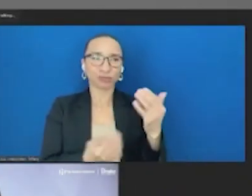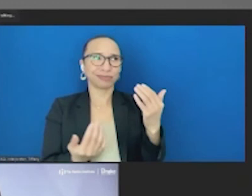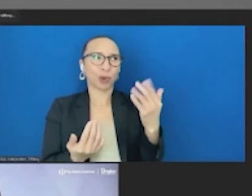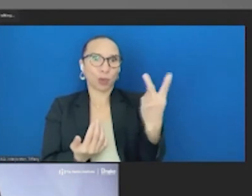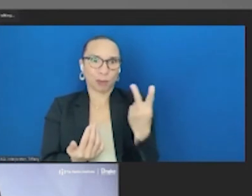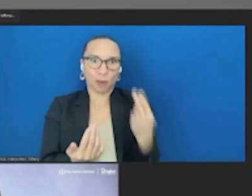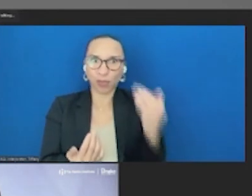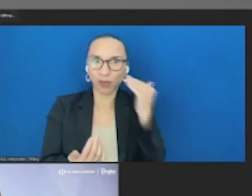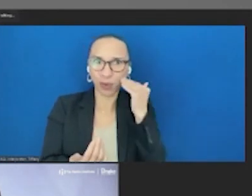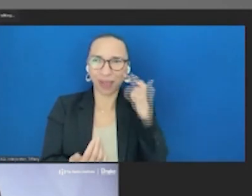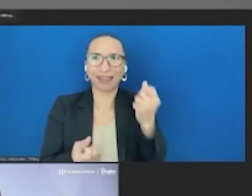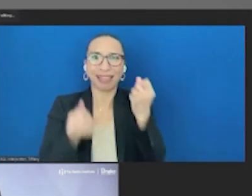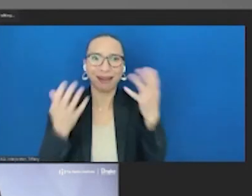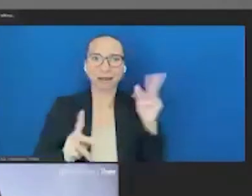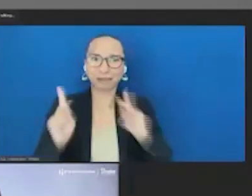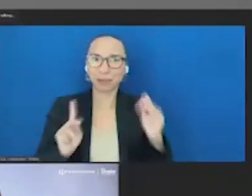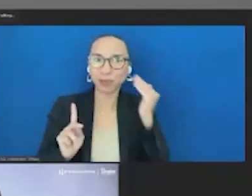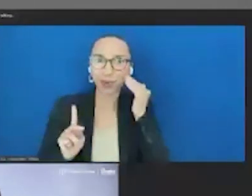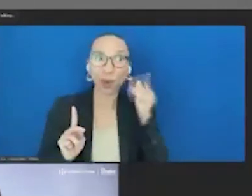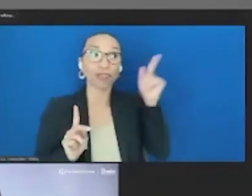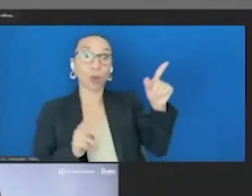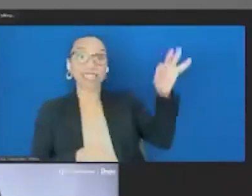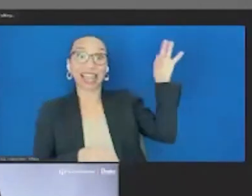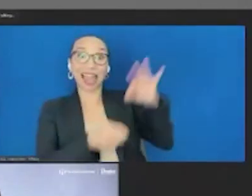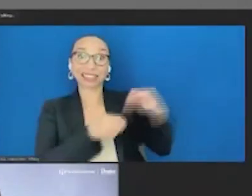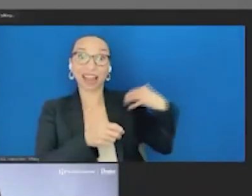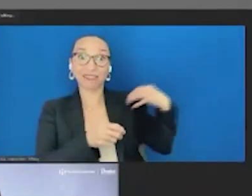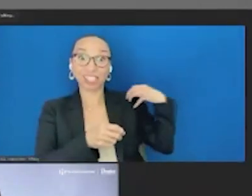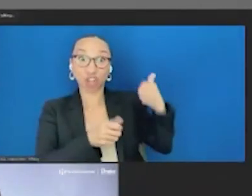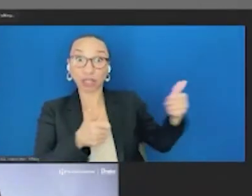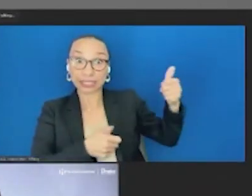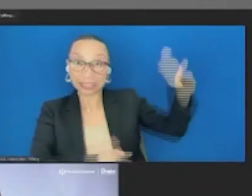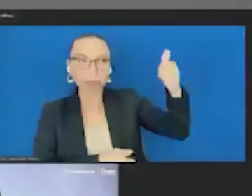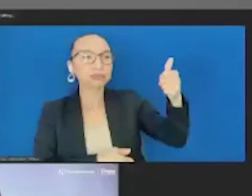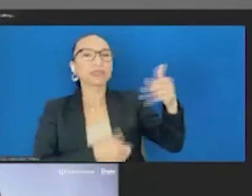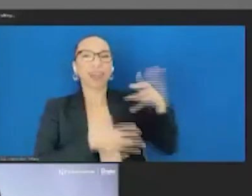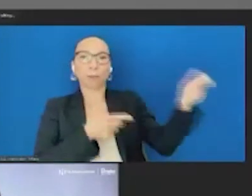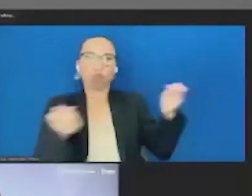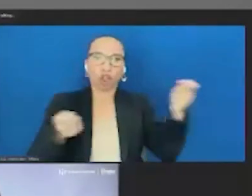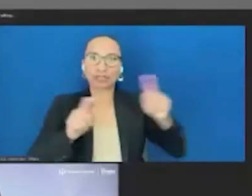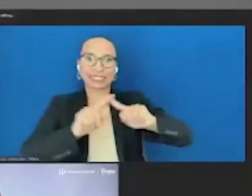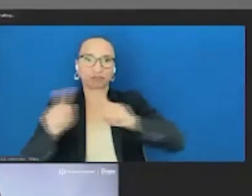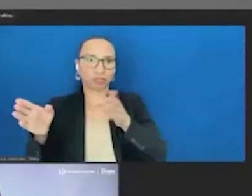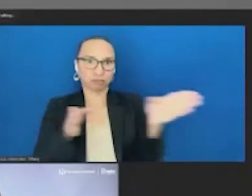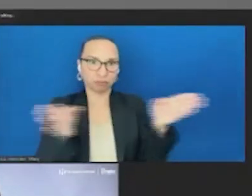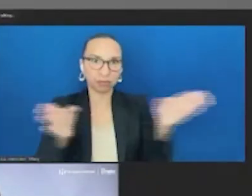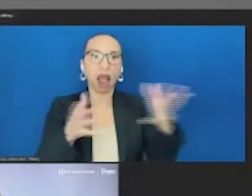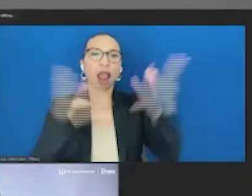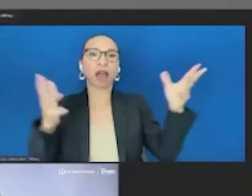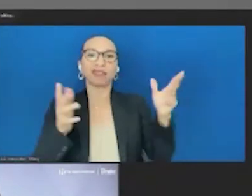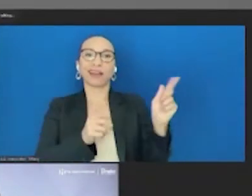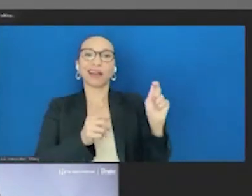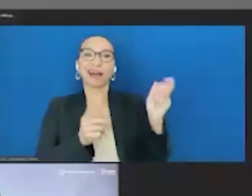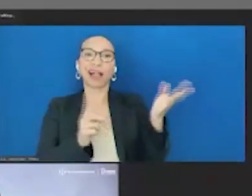of people know, that elected officials are pulled in a lot of different directions. There's a lot of lobbyists out there, a lot of powerful